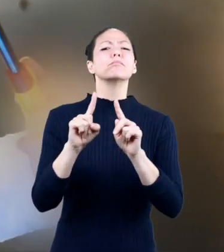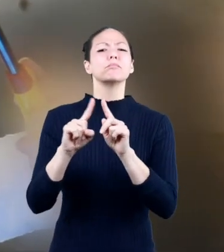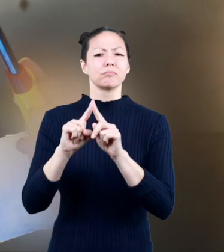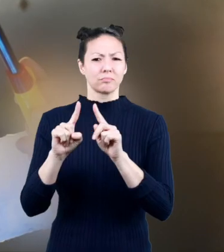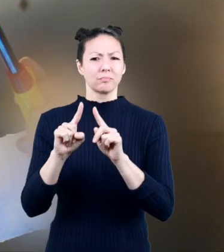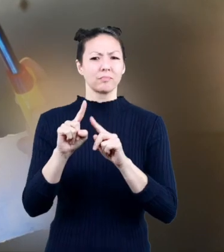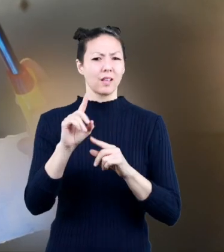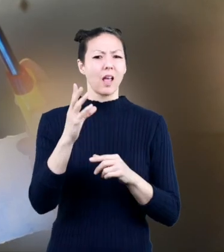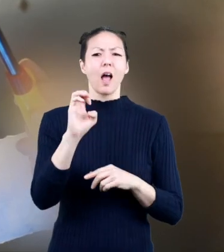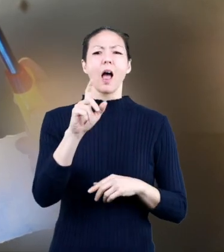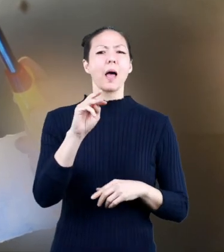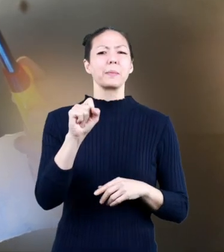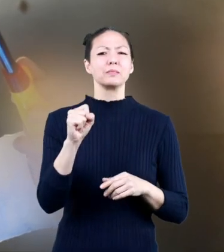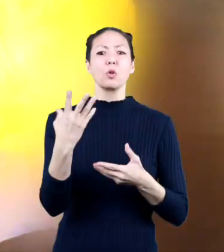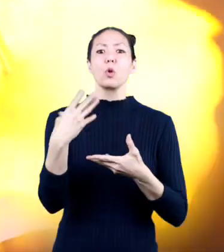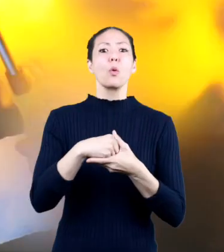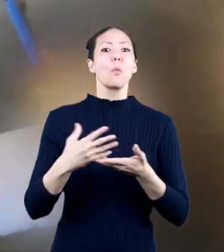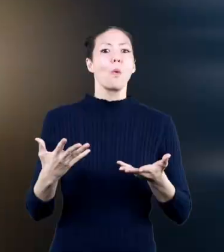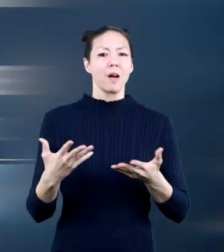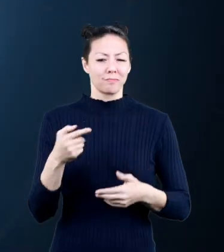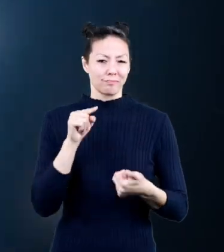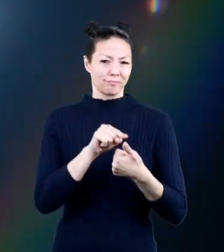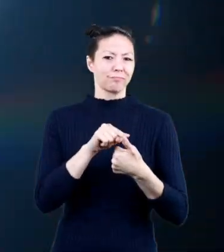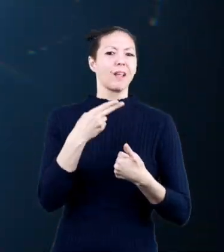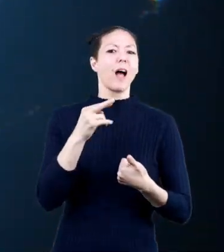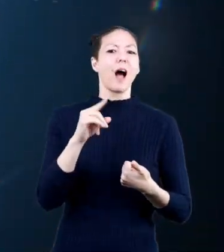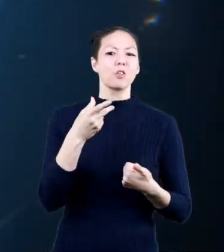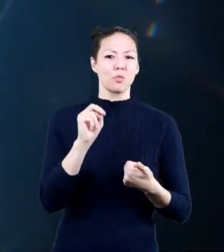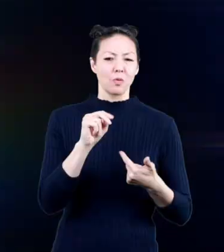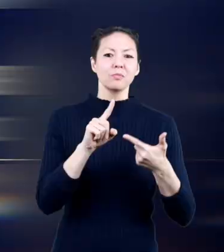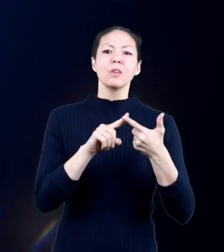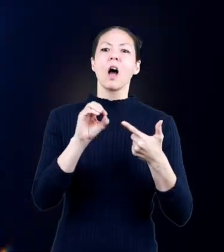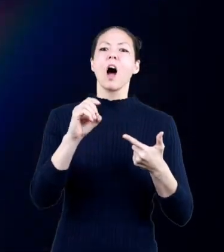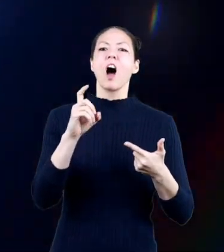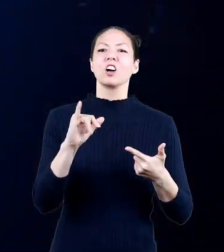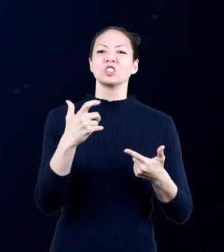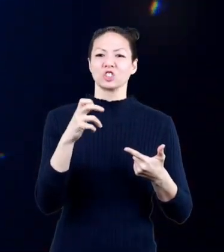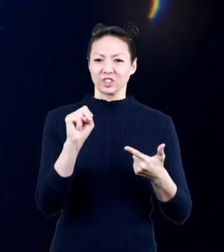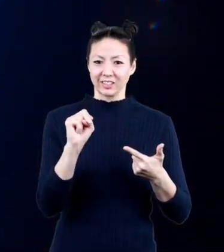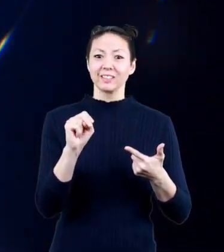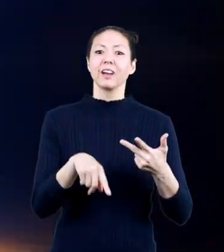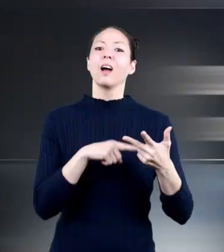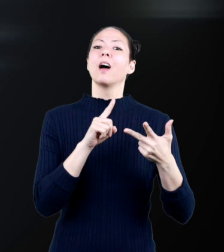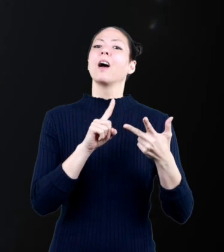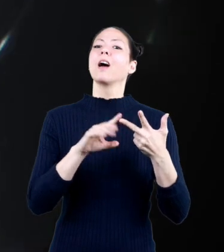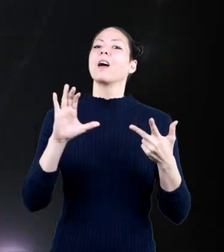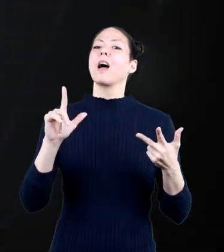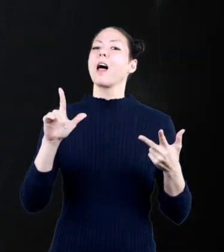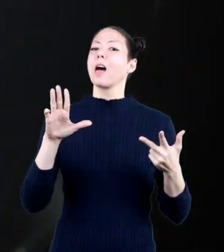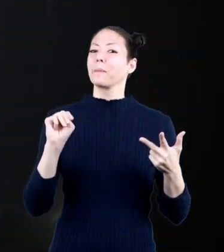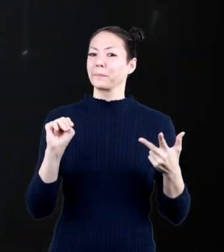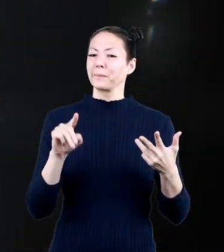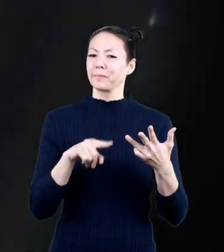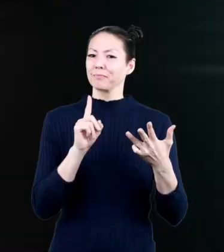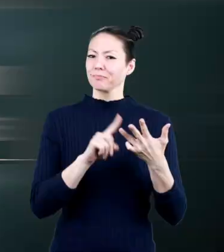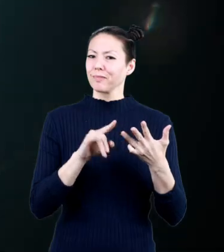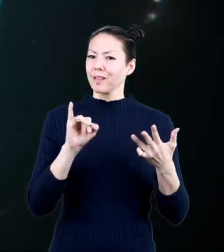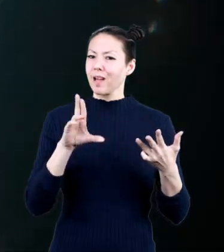of different kinds of elements include hydrogen oxygen calcium